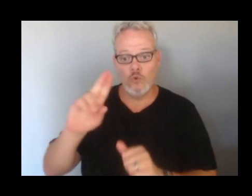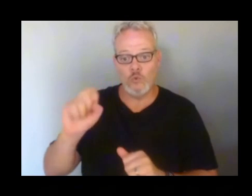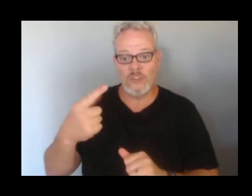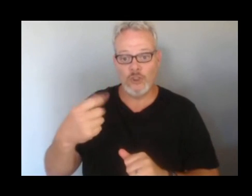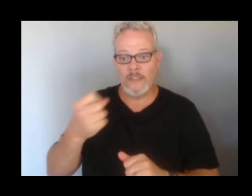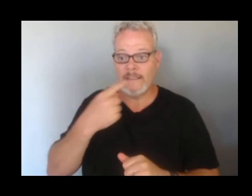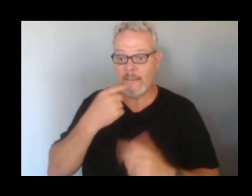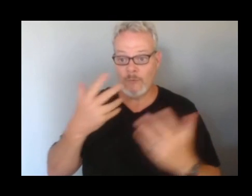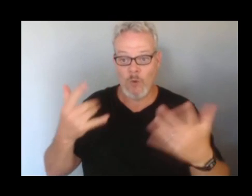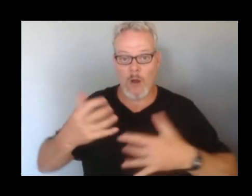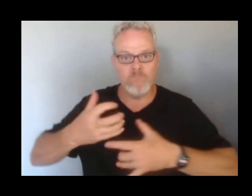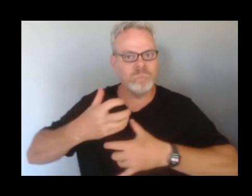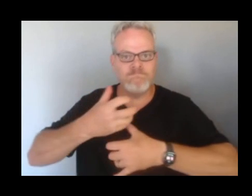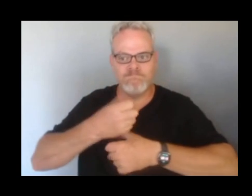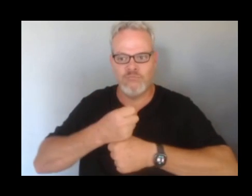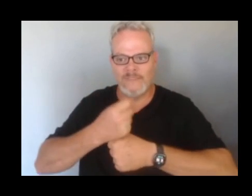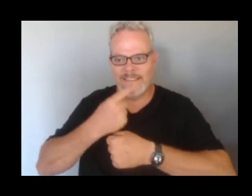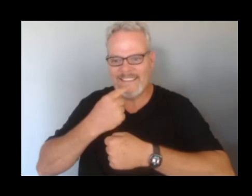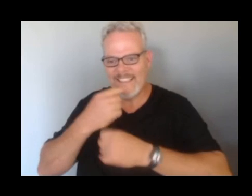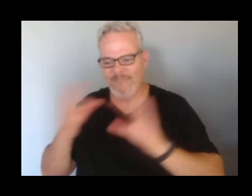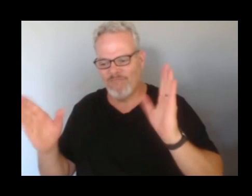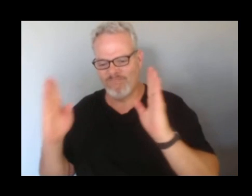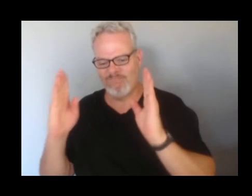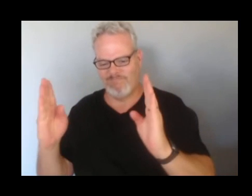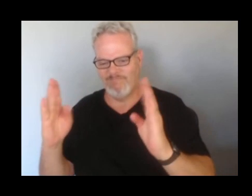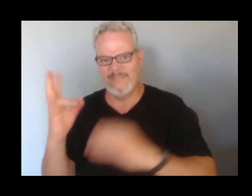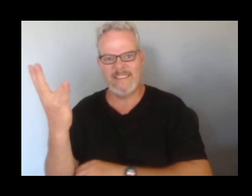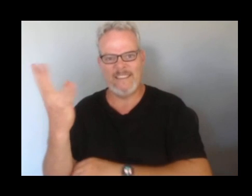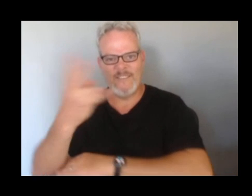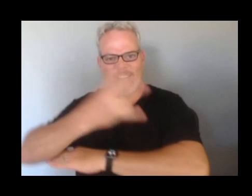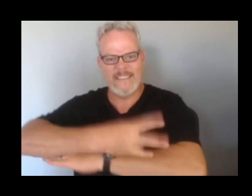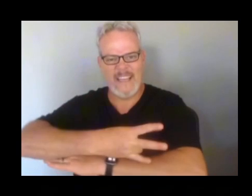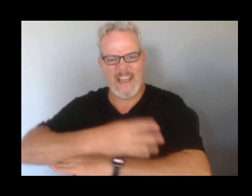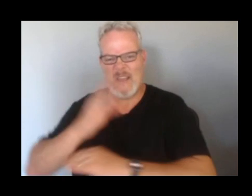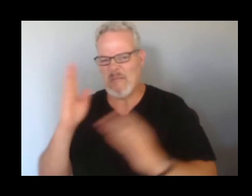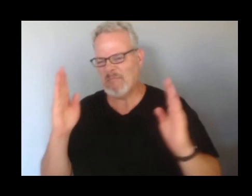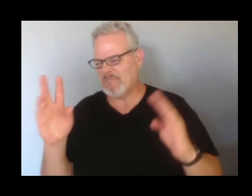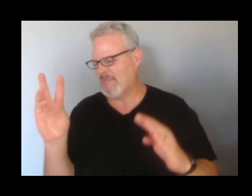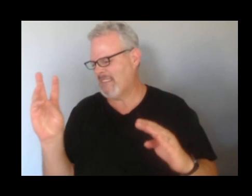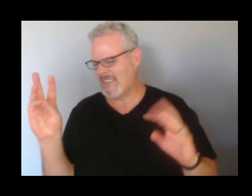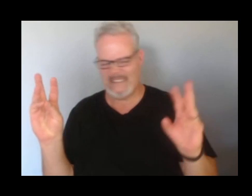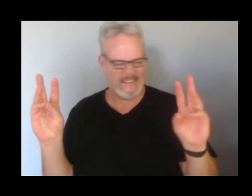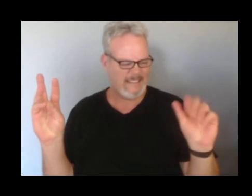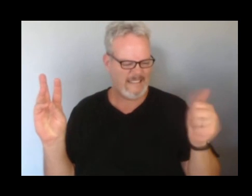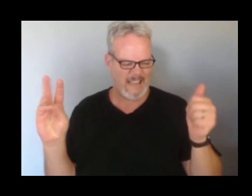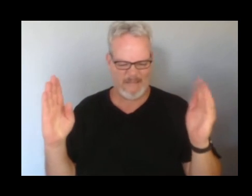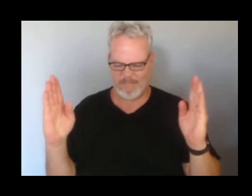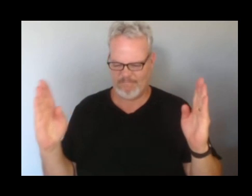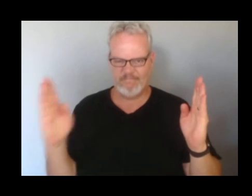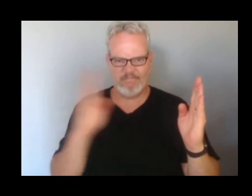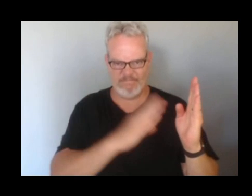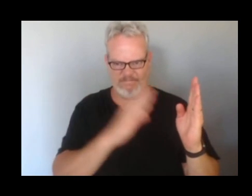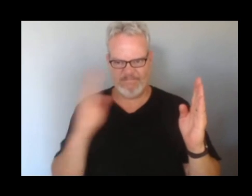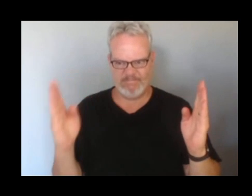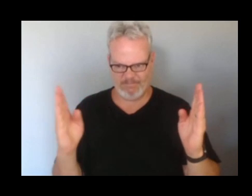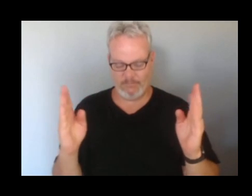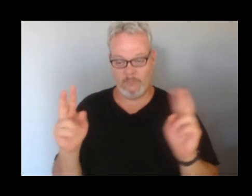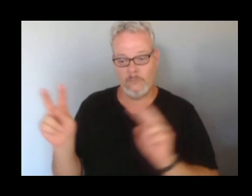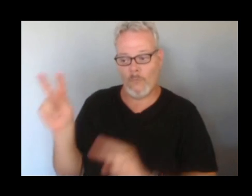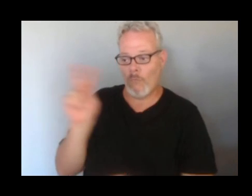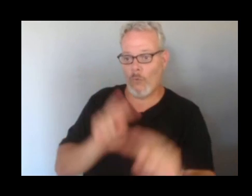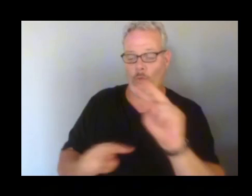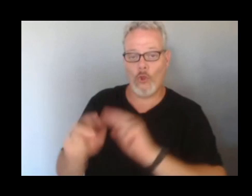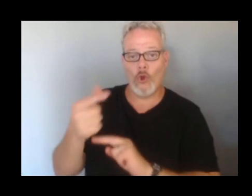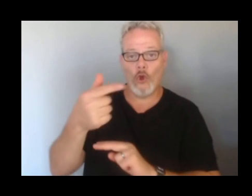summarizing this six to ten day expectation for the next episode. Looking at the gas emissions, which are